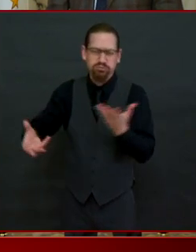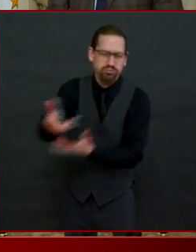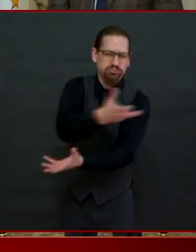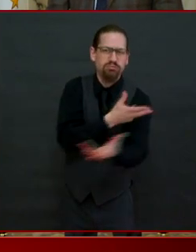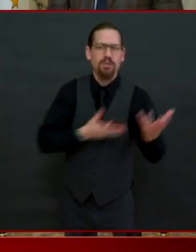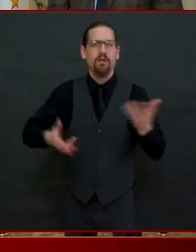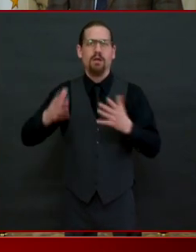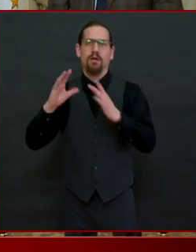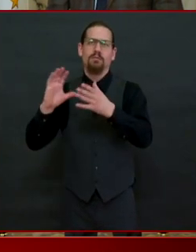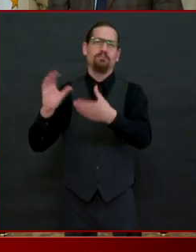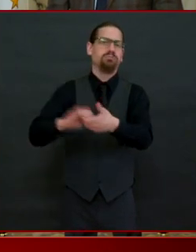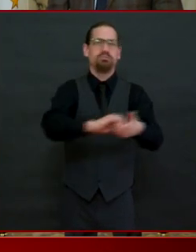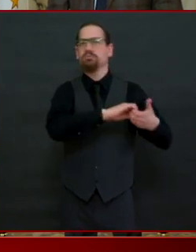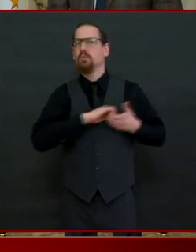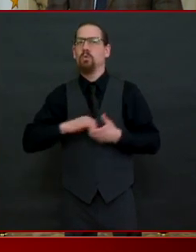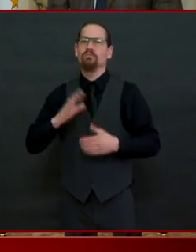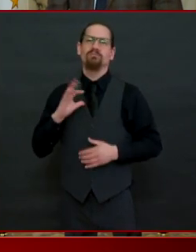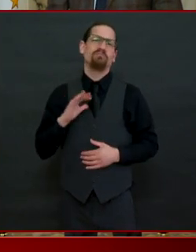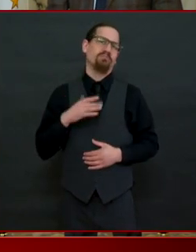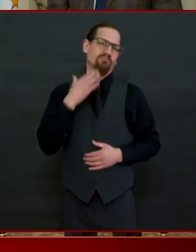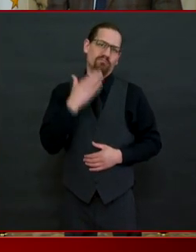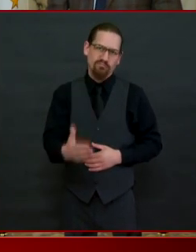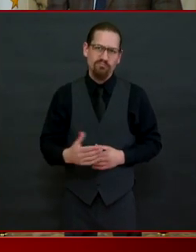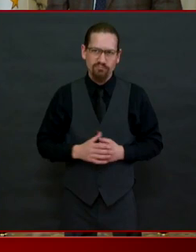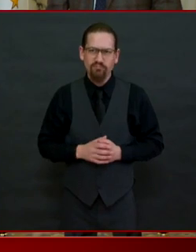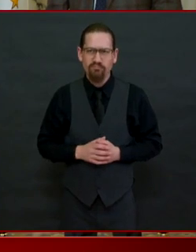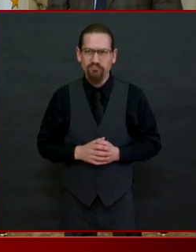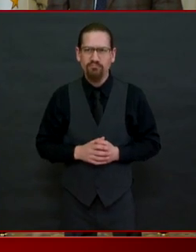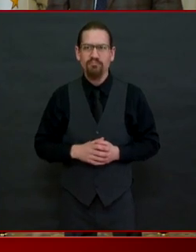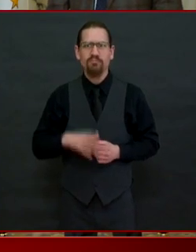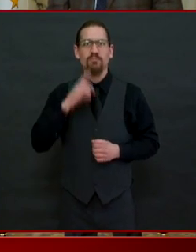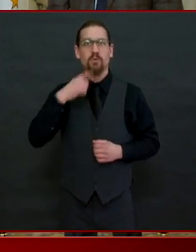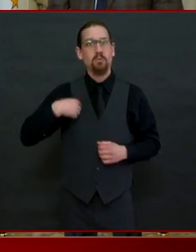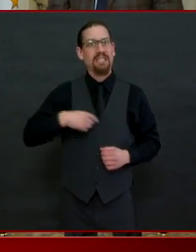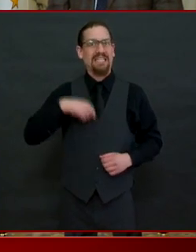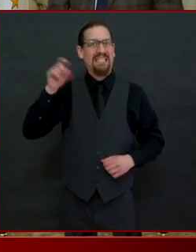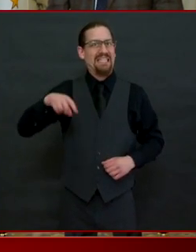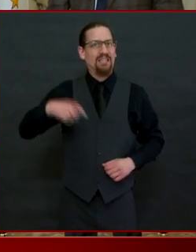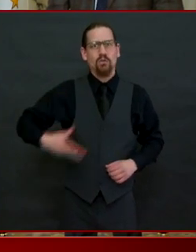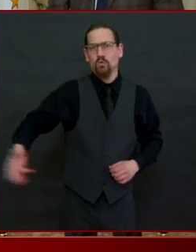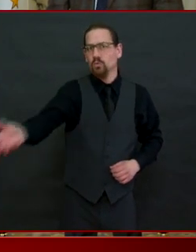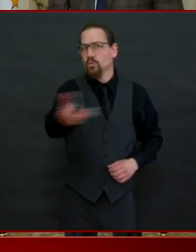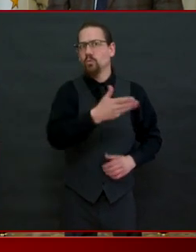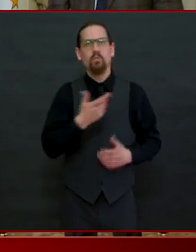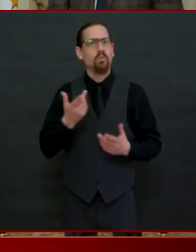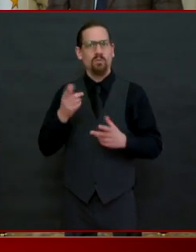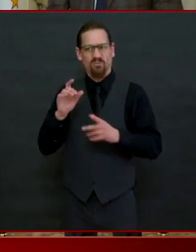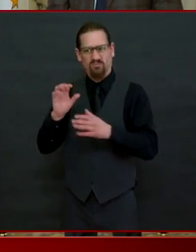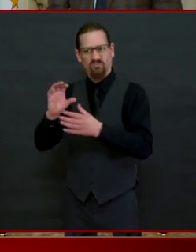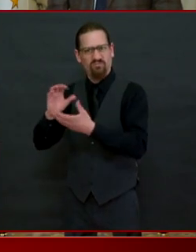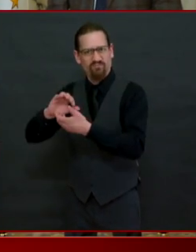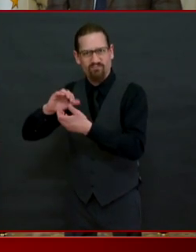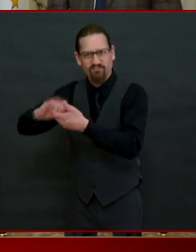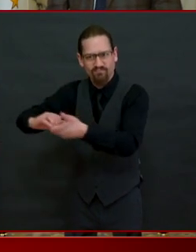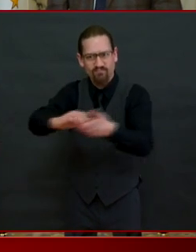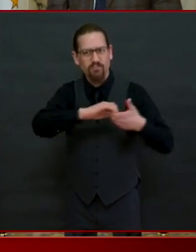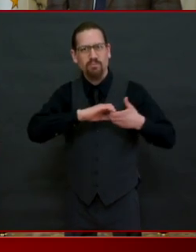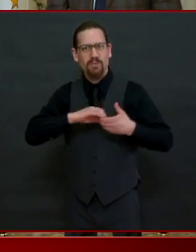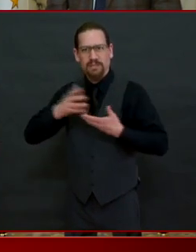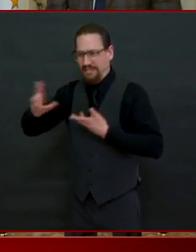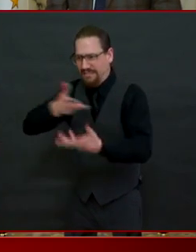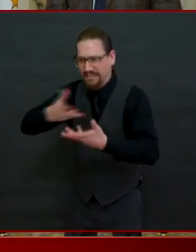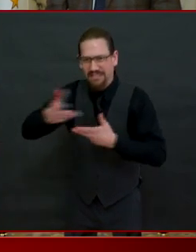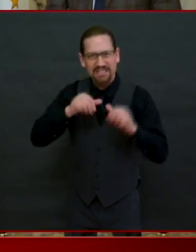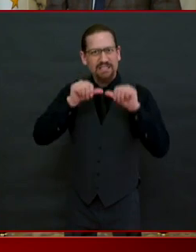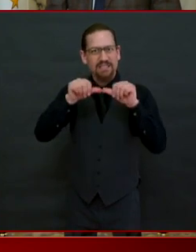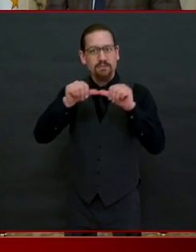we also need you to stay very very engaged because we can't develop these guidelines in a vacuum we'll